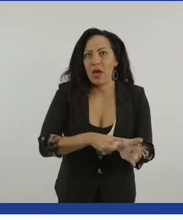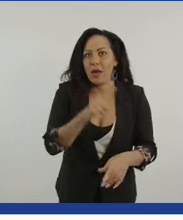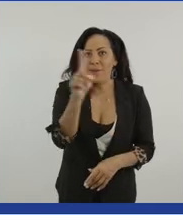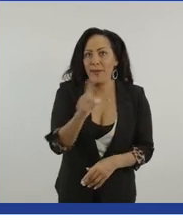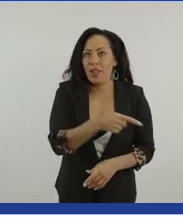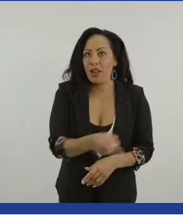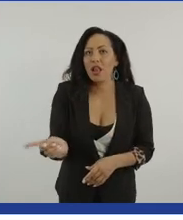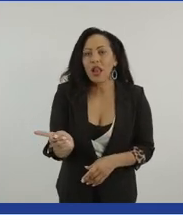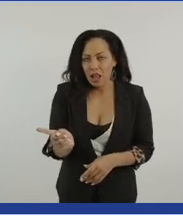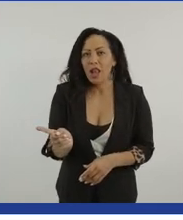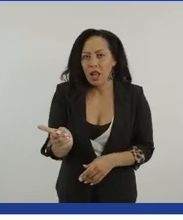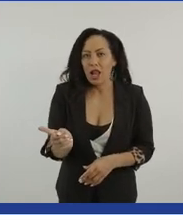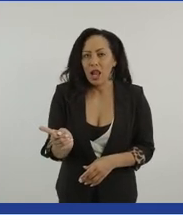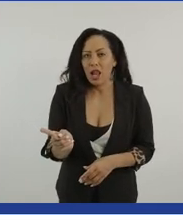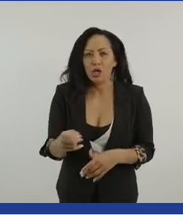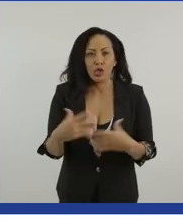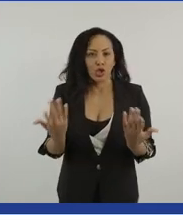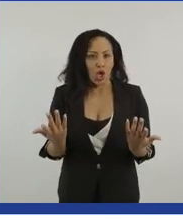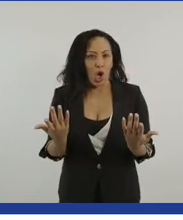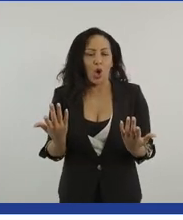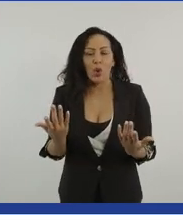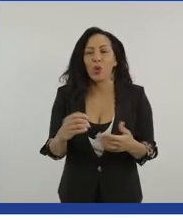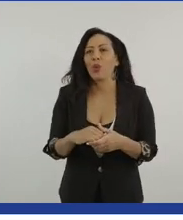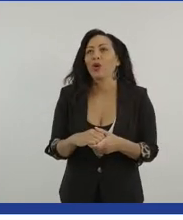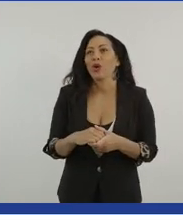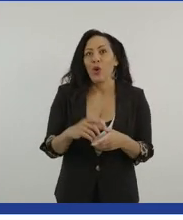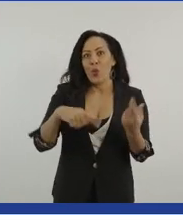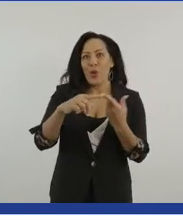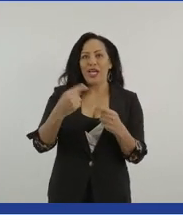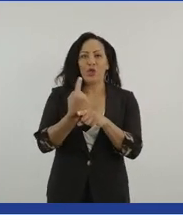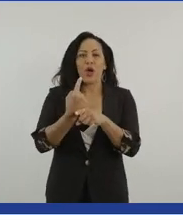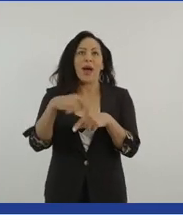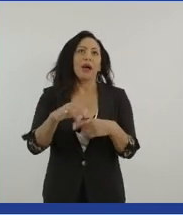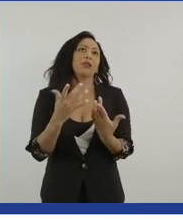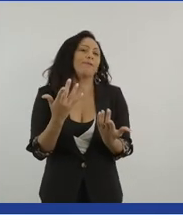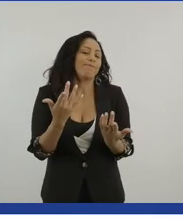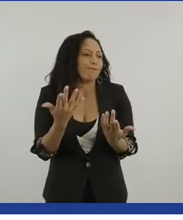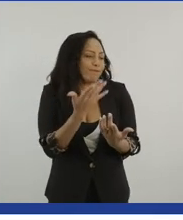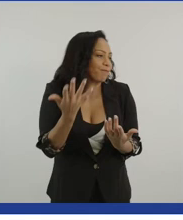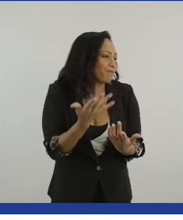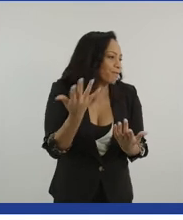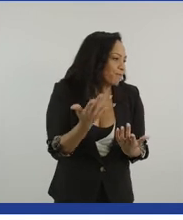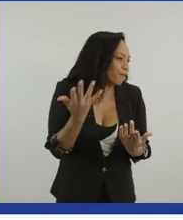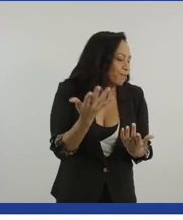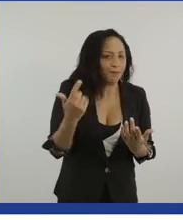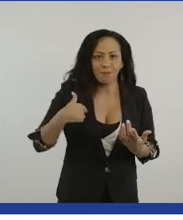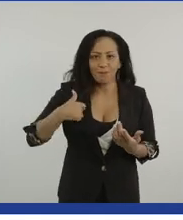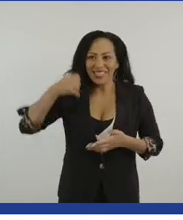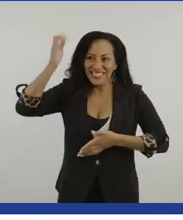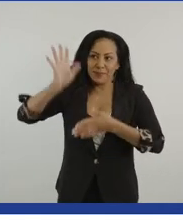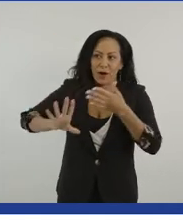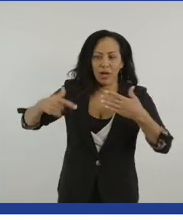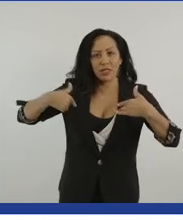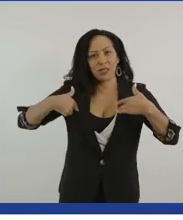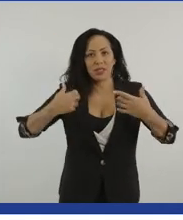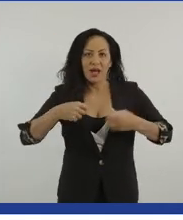about, uh, having an experience with a person with a disability, it shouldn't be an assembly that